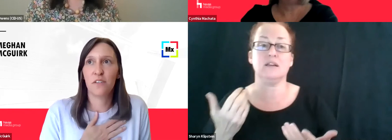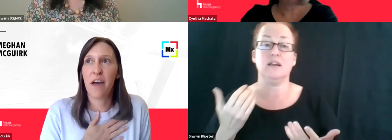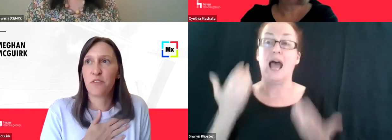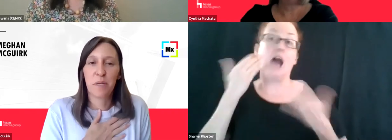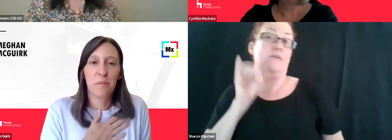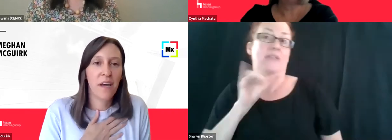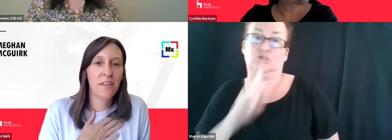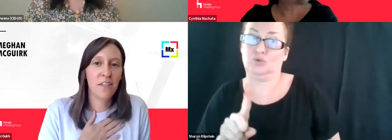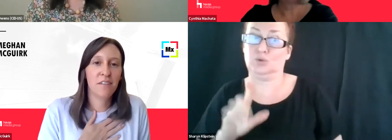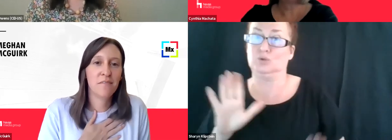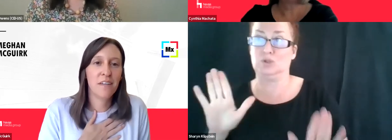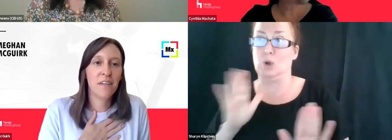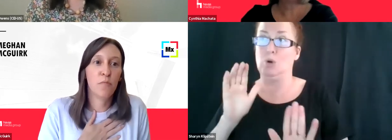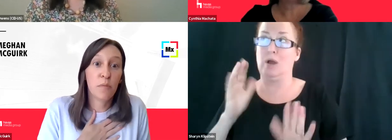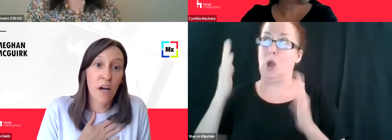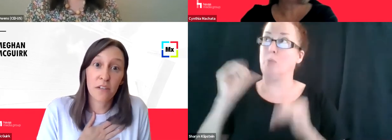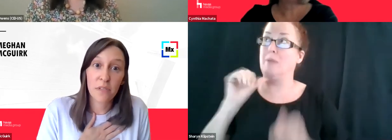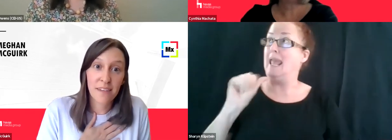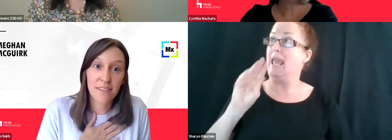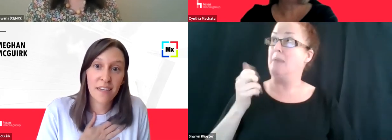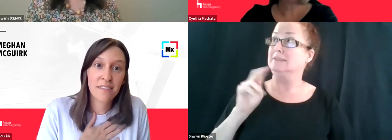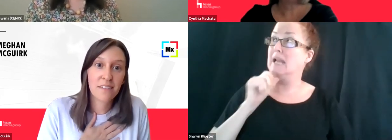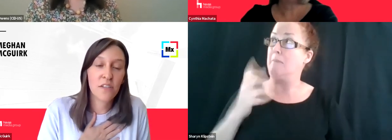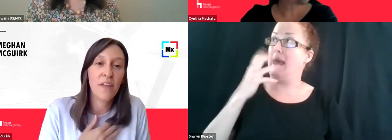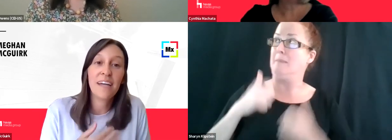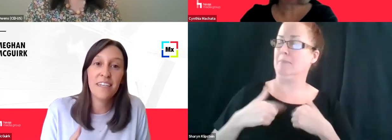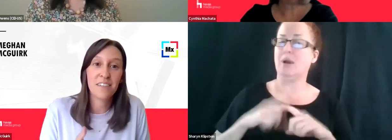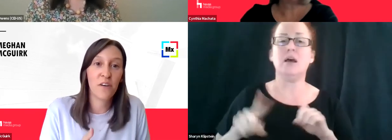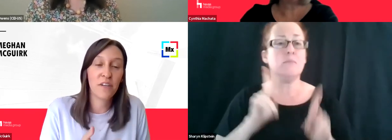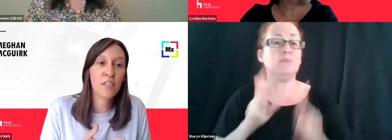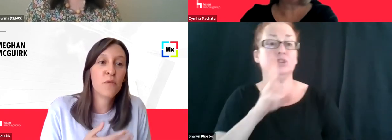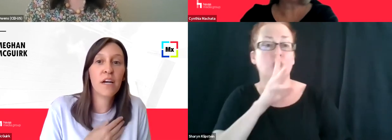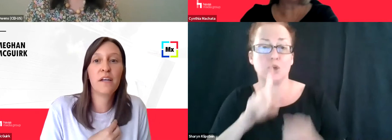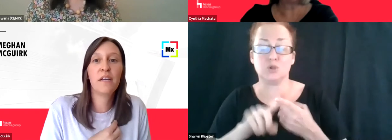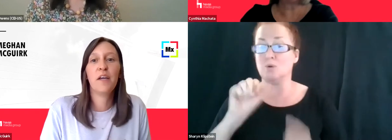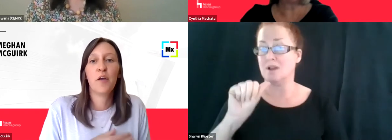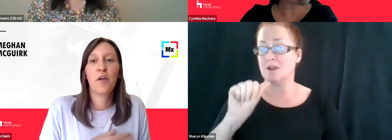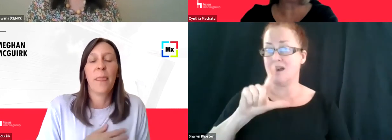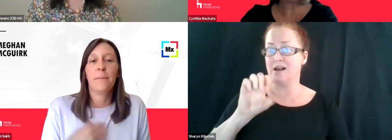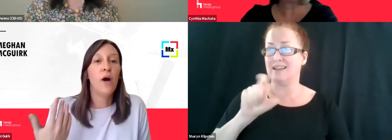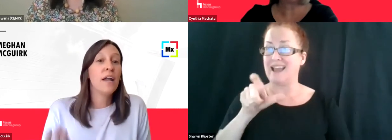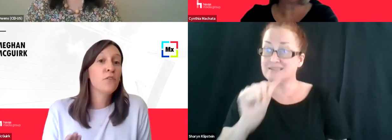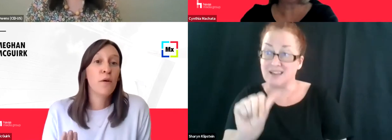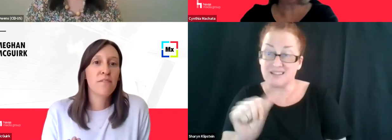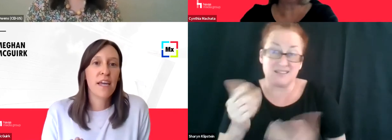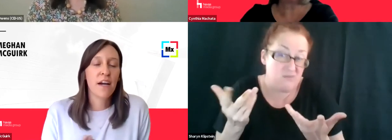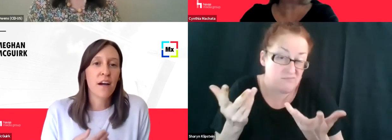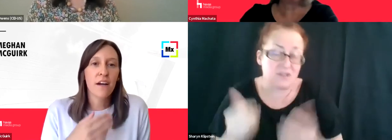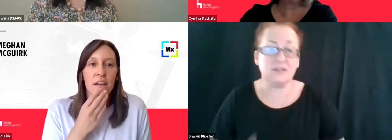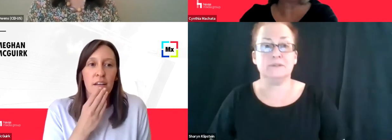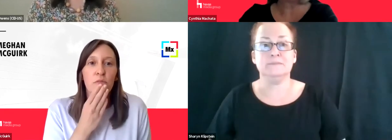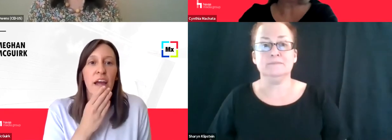So Amazon don't come after me, but you know, people talk to Alexa. So that data is going somewhere. So I don't know.